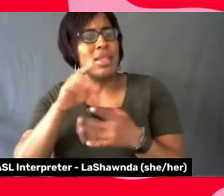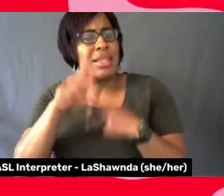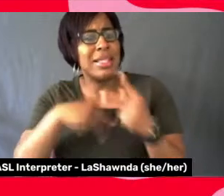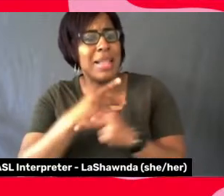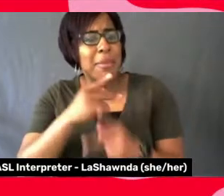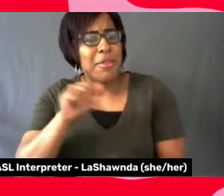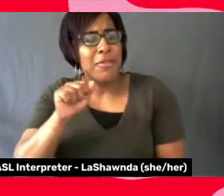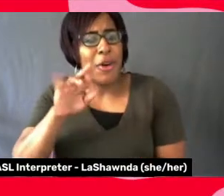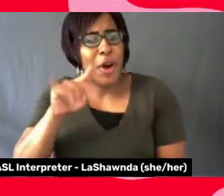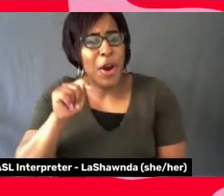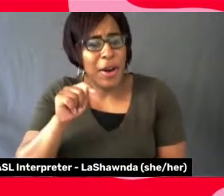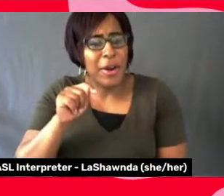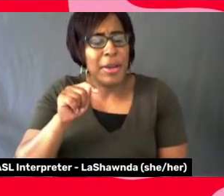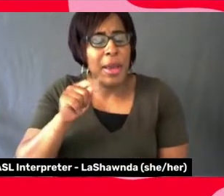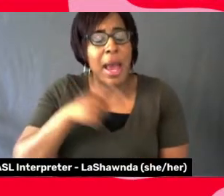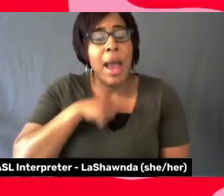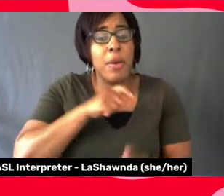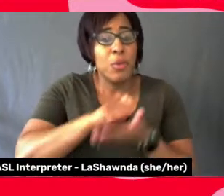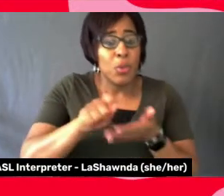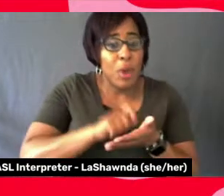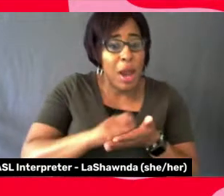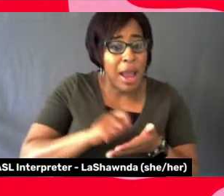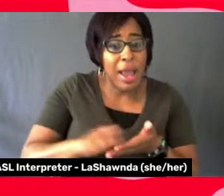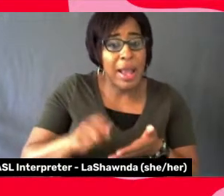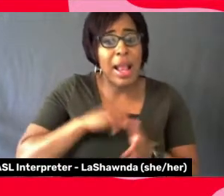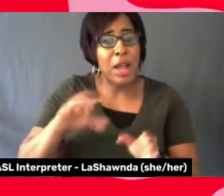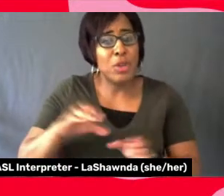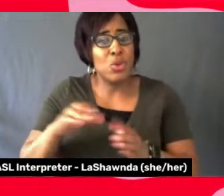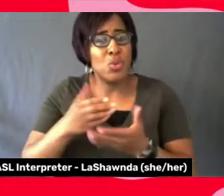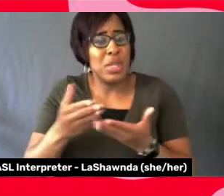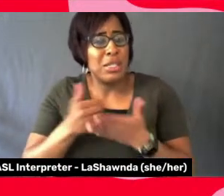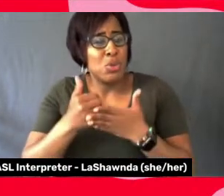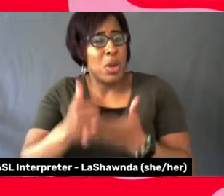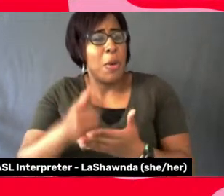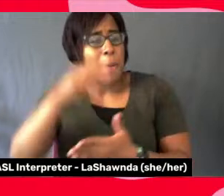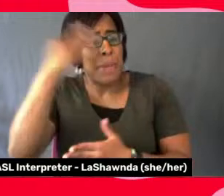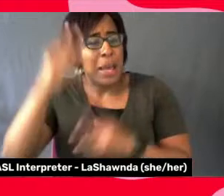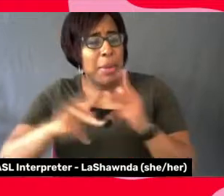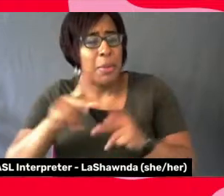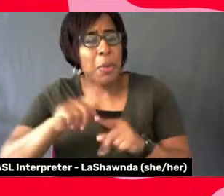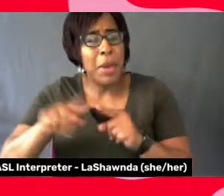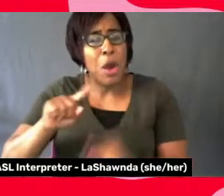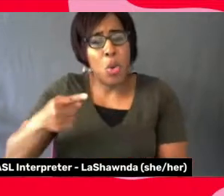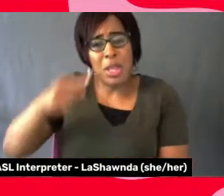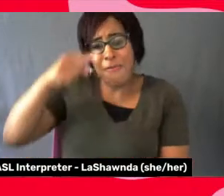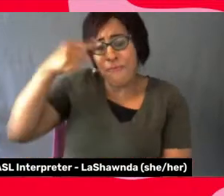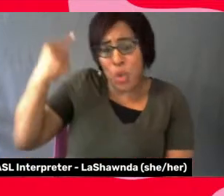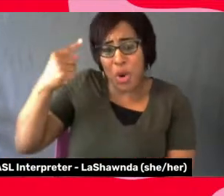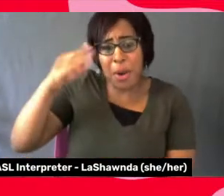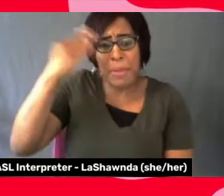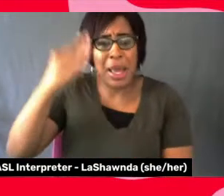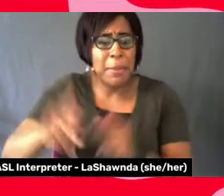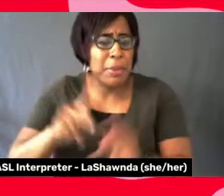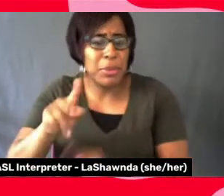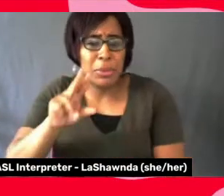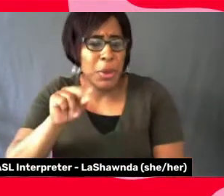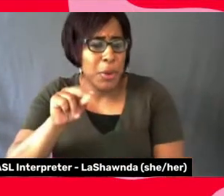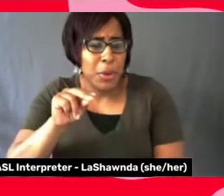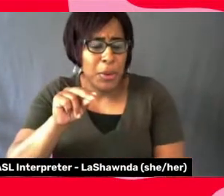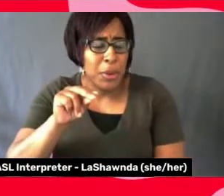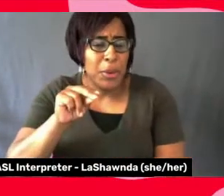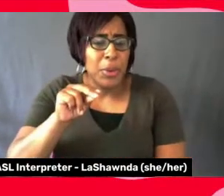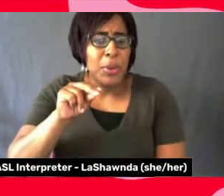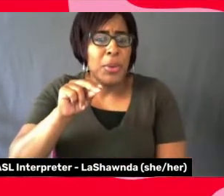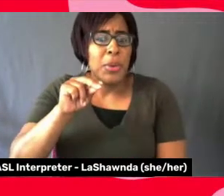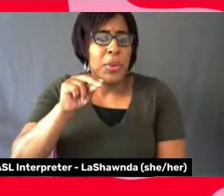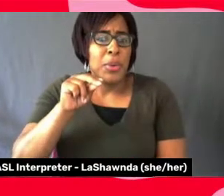like, I write things and I do things for black people, but it's not necessarily just for black people. It is, you know, constantly the black woman